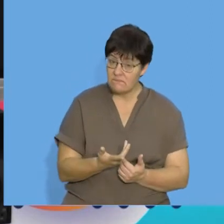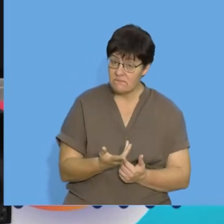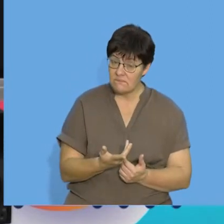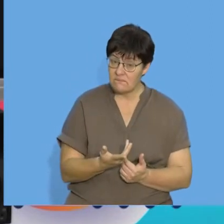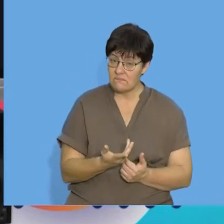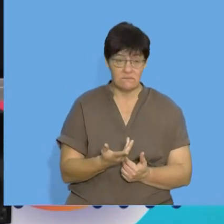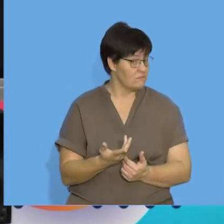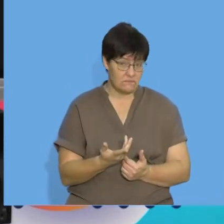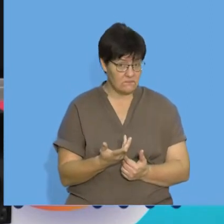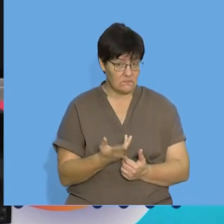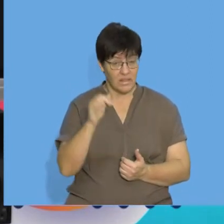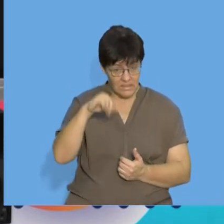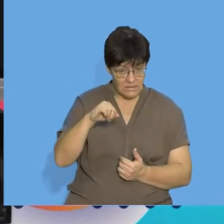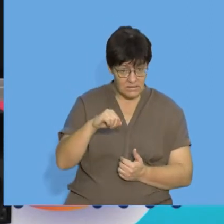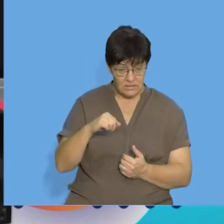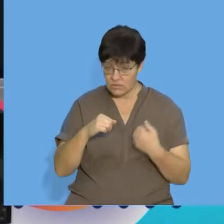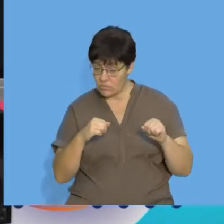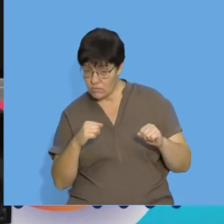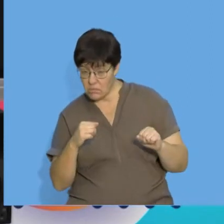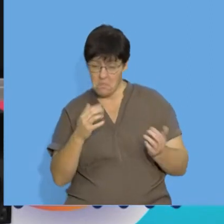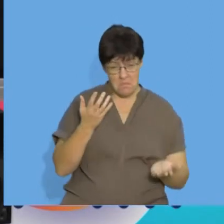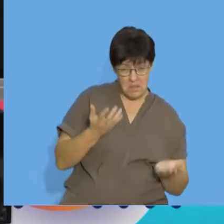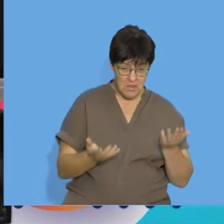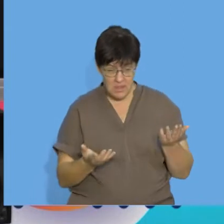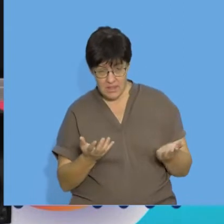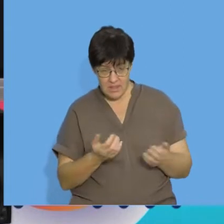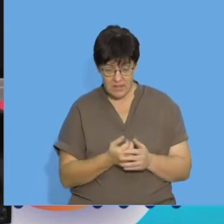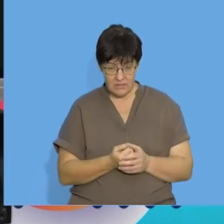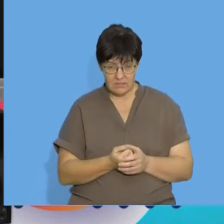Yes No Maybe